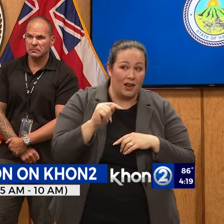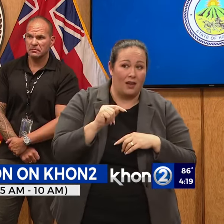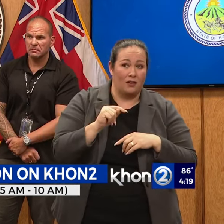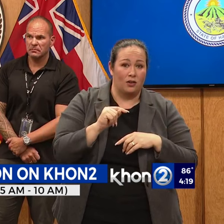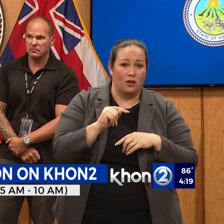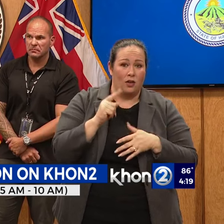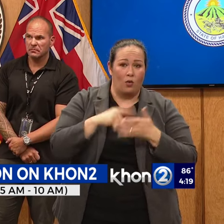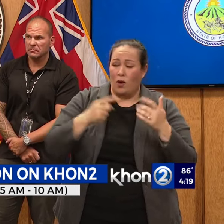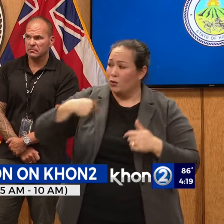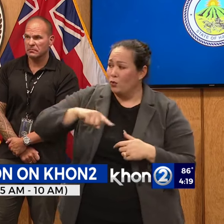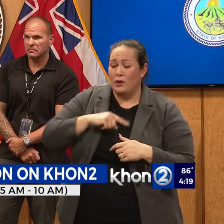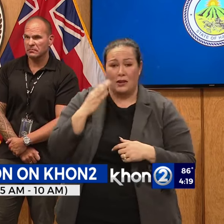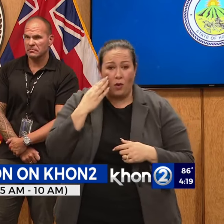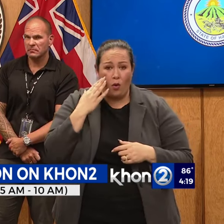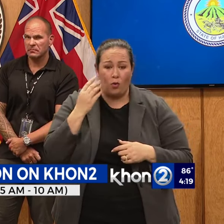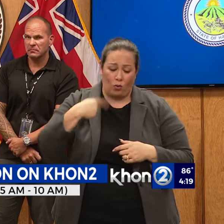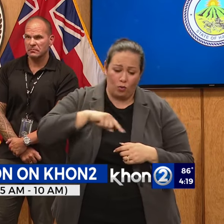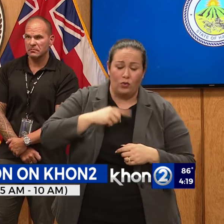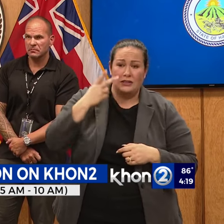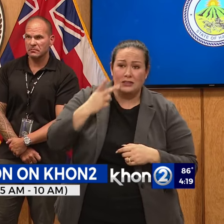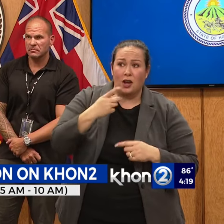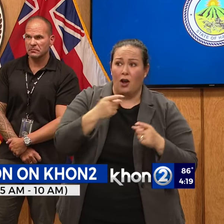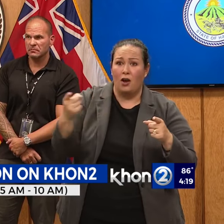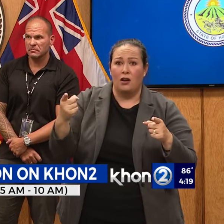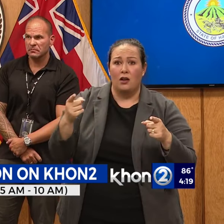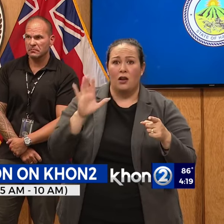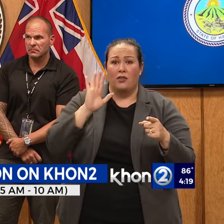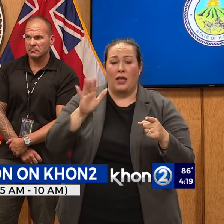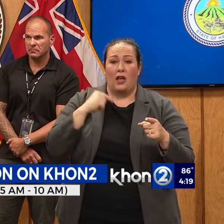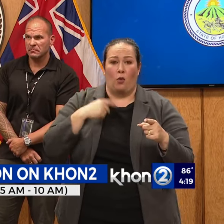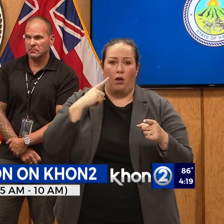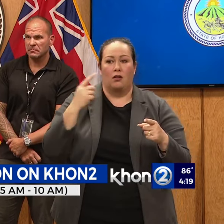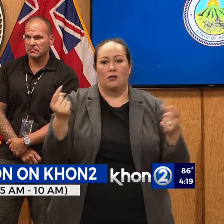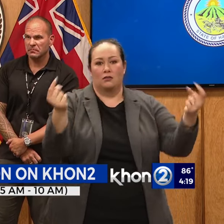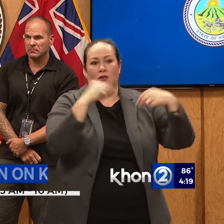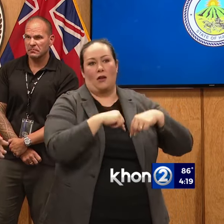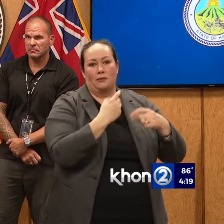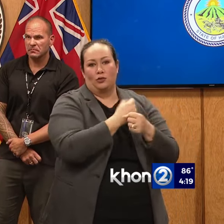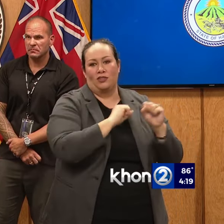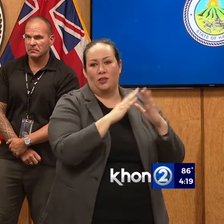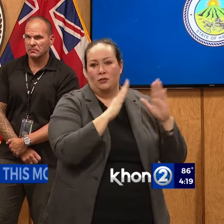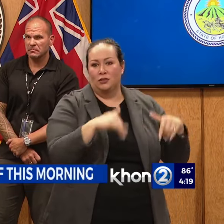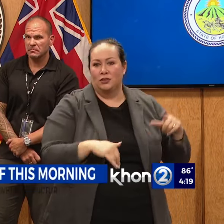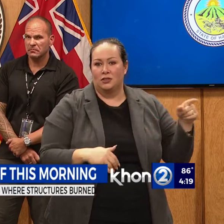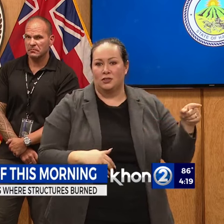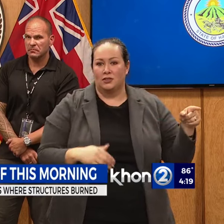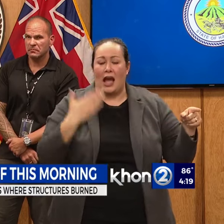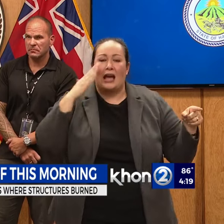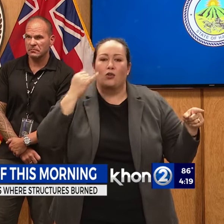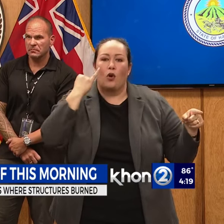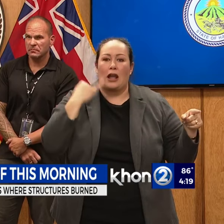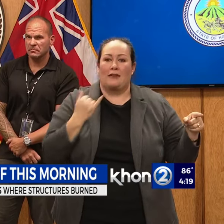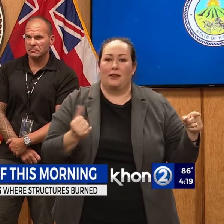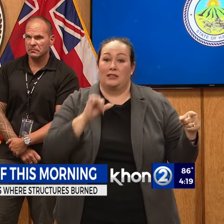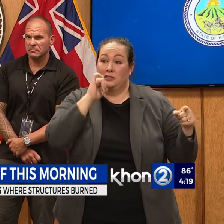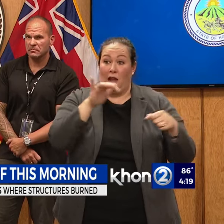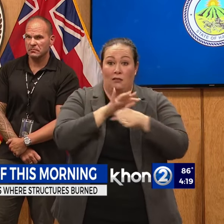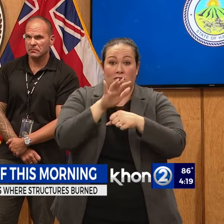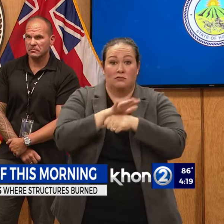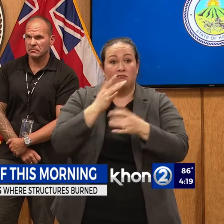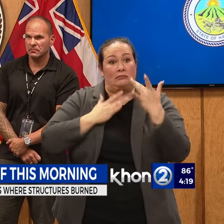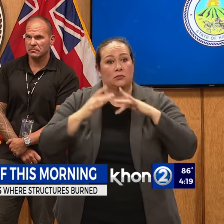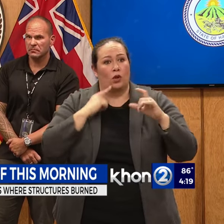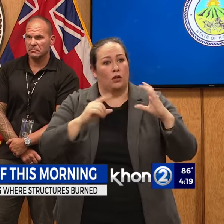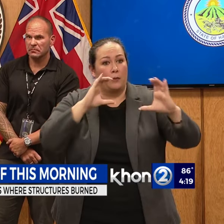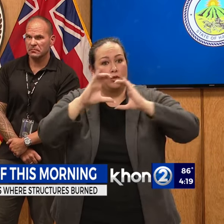what we all know now, they will come to the shelters. So I don't know if it's a lack of communication or if it's a